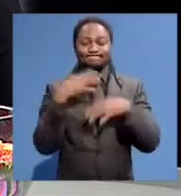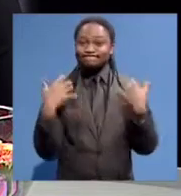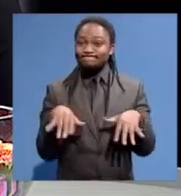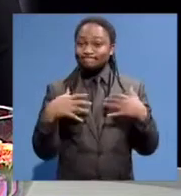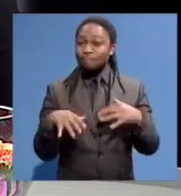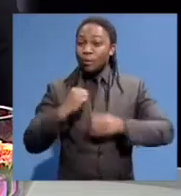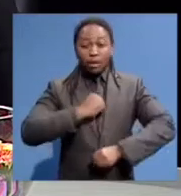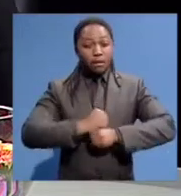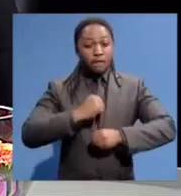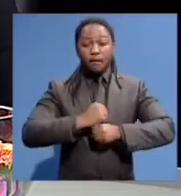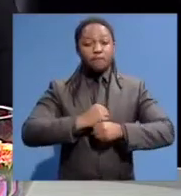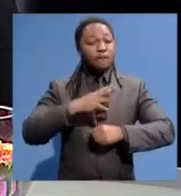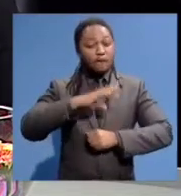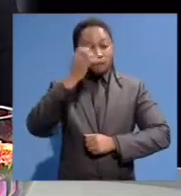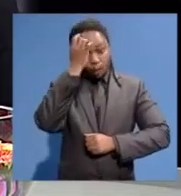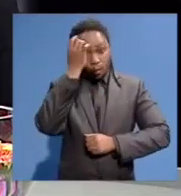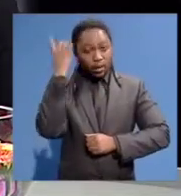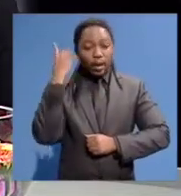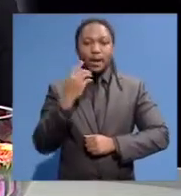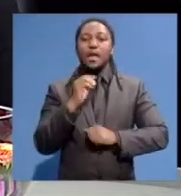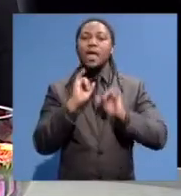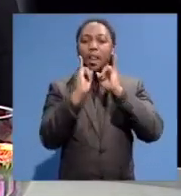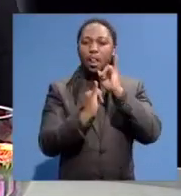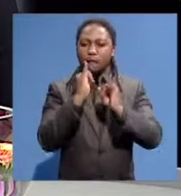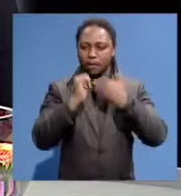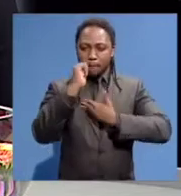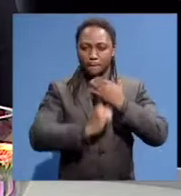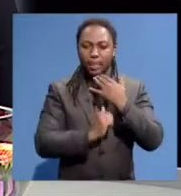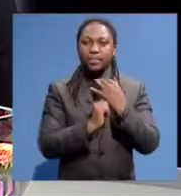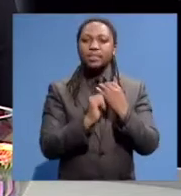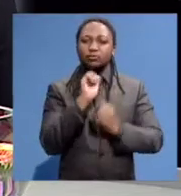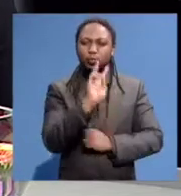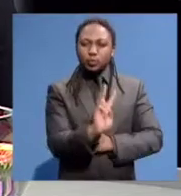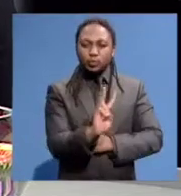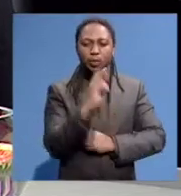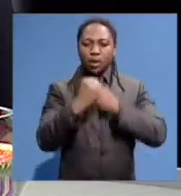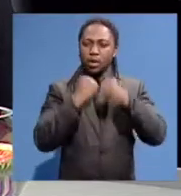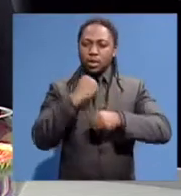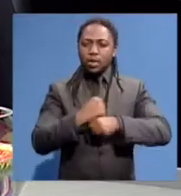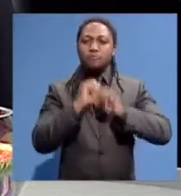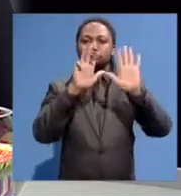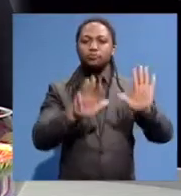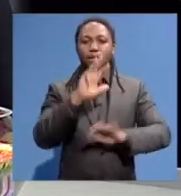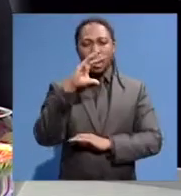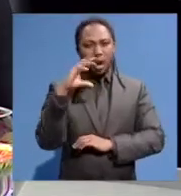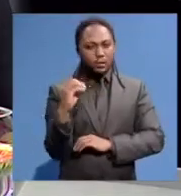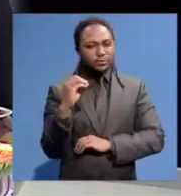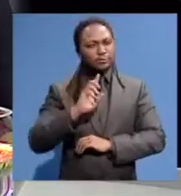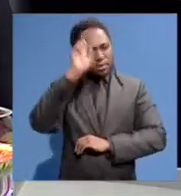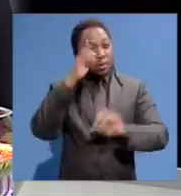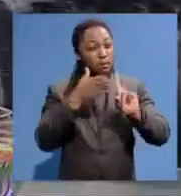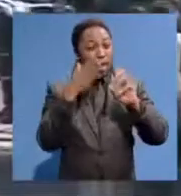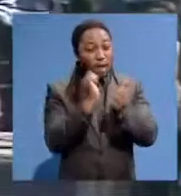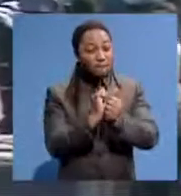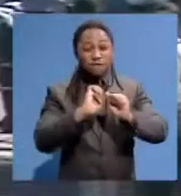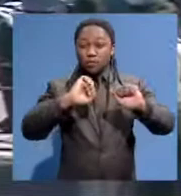would ever forget the day that Odata was released on the 11th of February, 1990. What a glorious day that was. What the messages was and